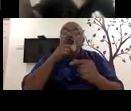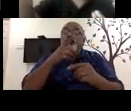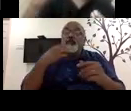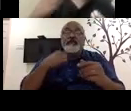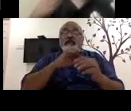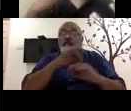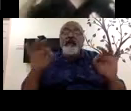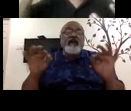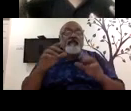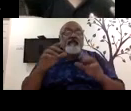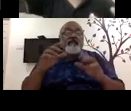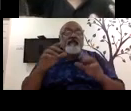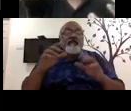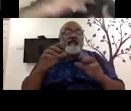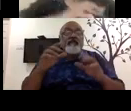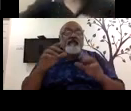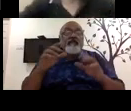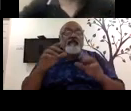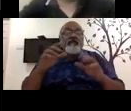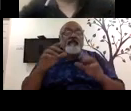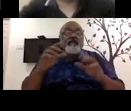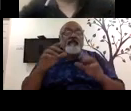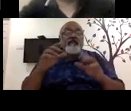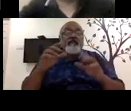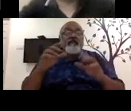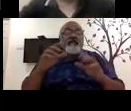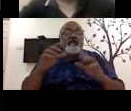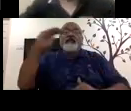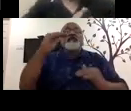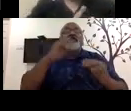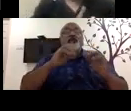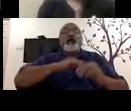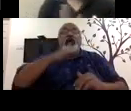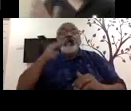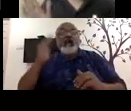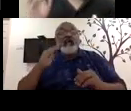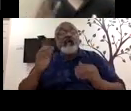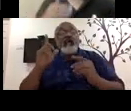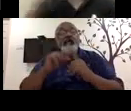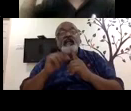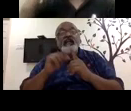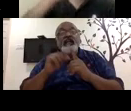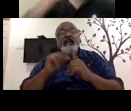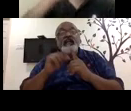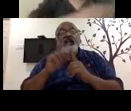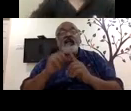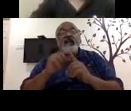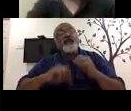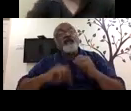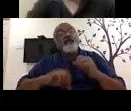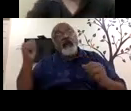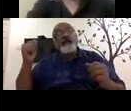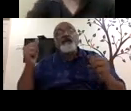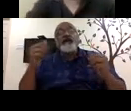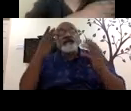designing and become, you know, senior designer and go on to acquiring very, very high positions in, in companies. So that's, that's the